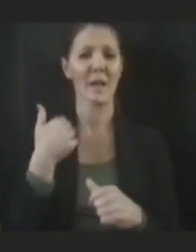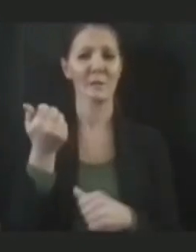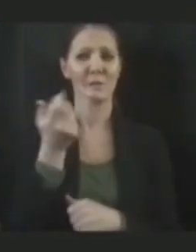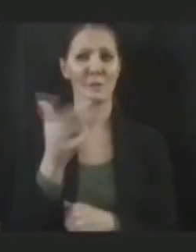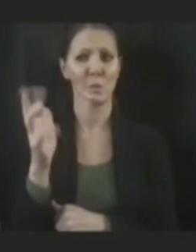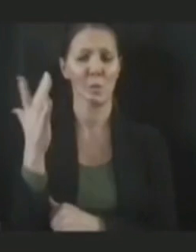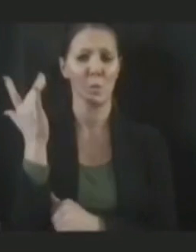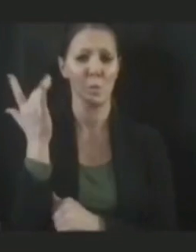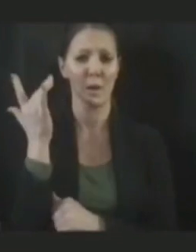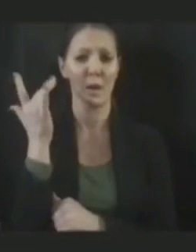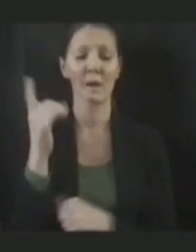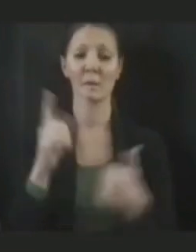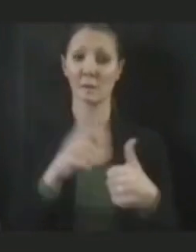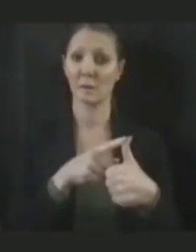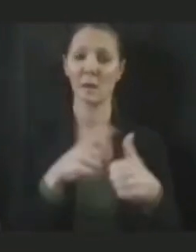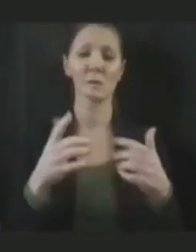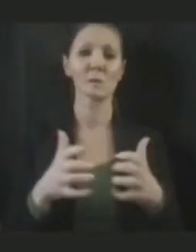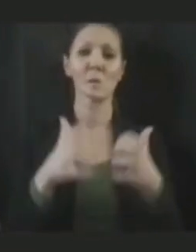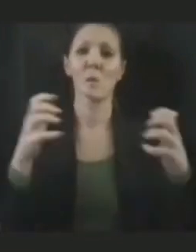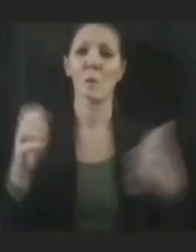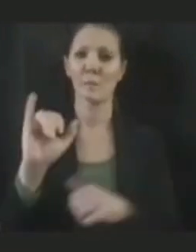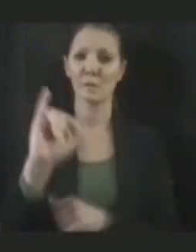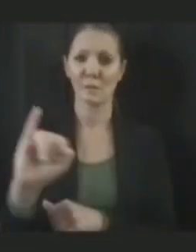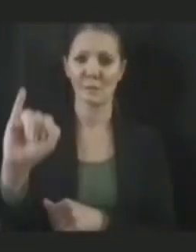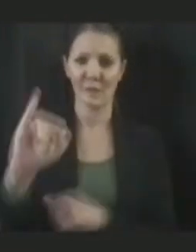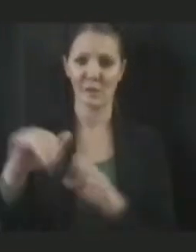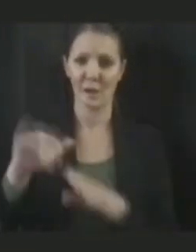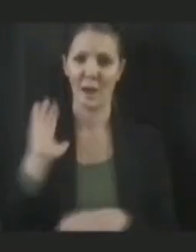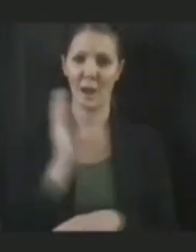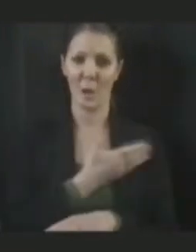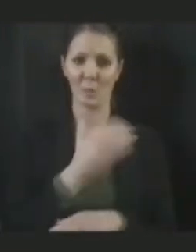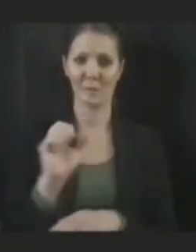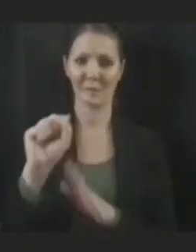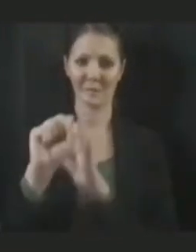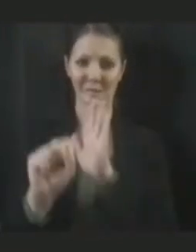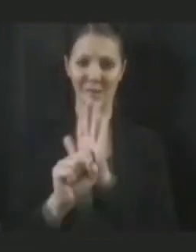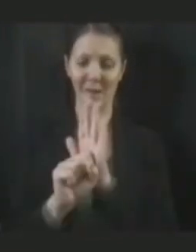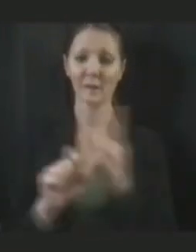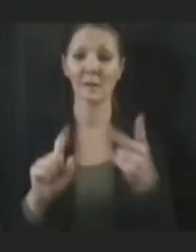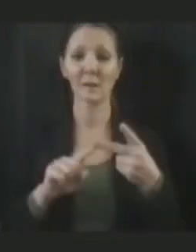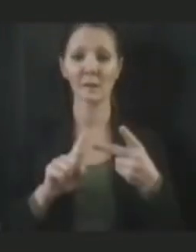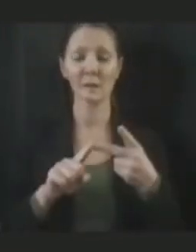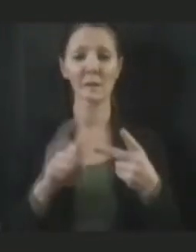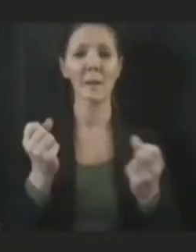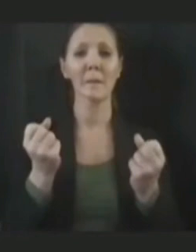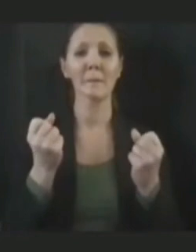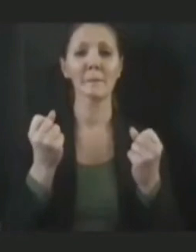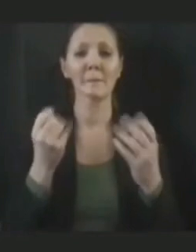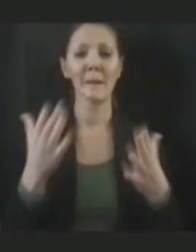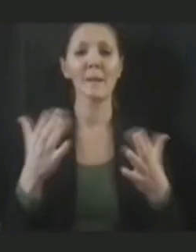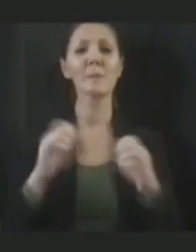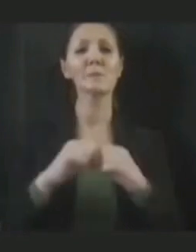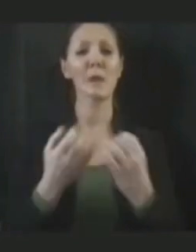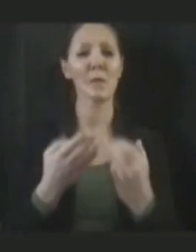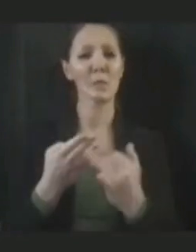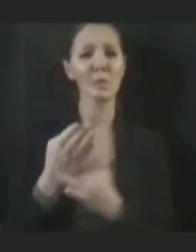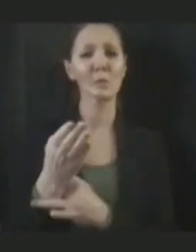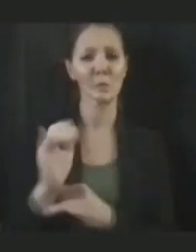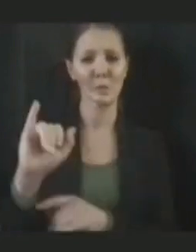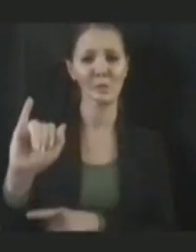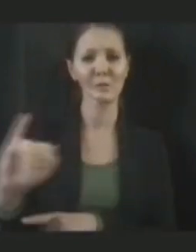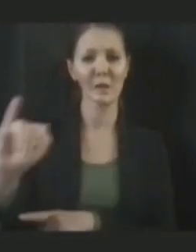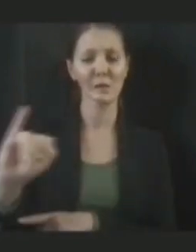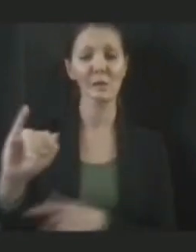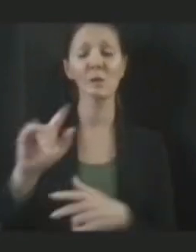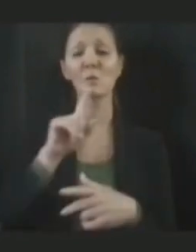One, just because we have so much infection in our state. Number two, there's a fair number of breakthrough infections, but